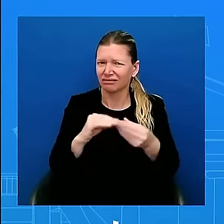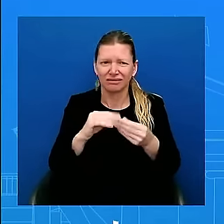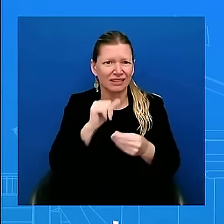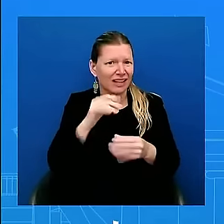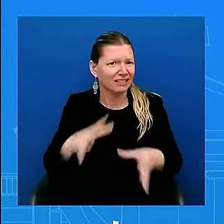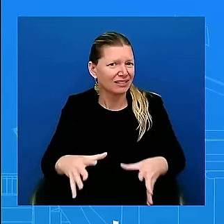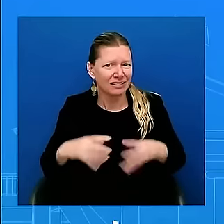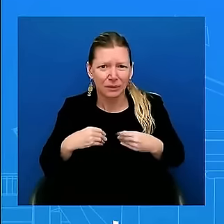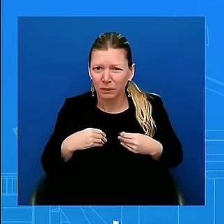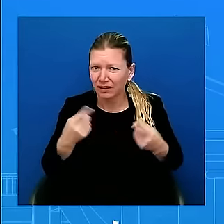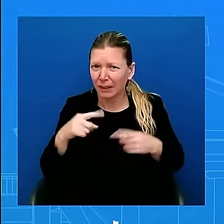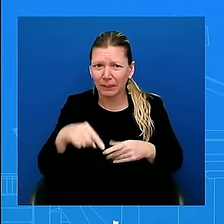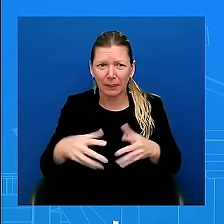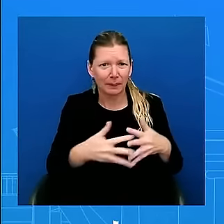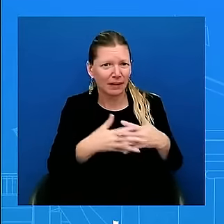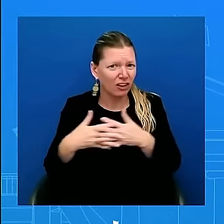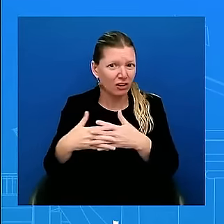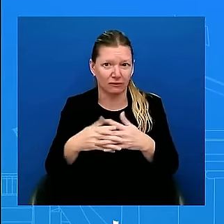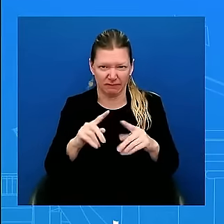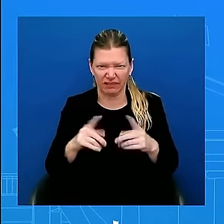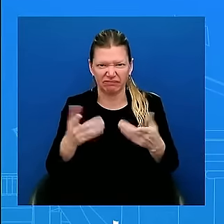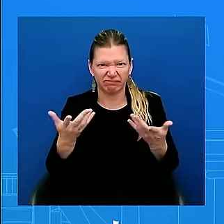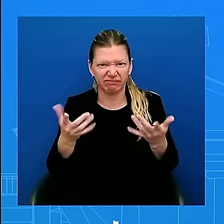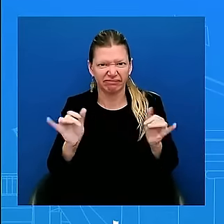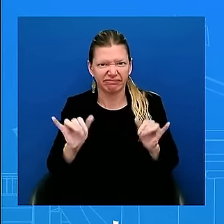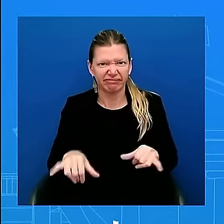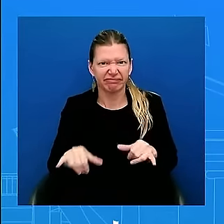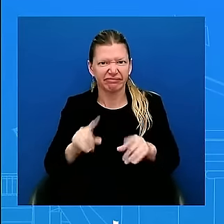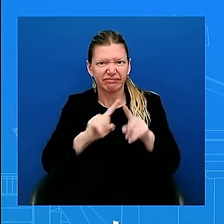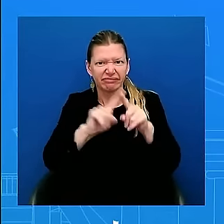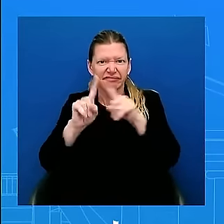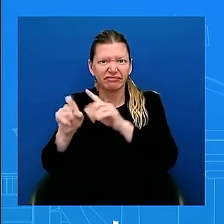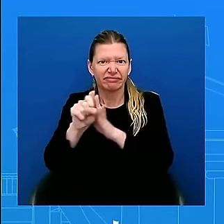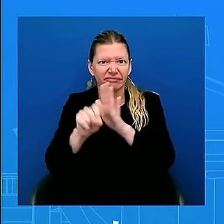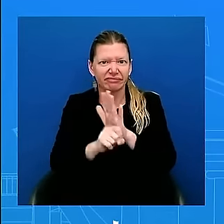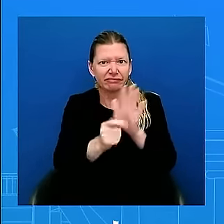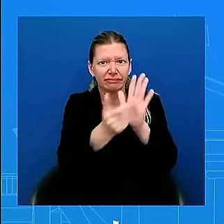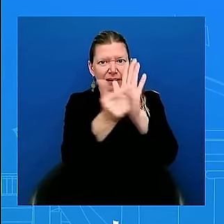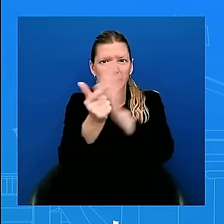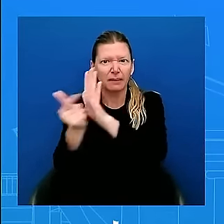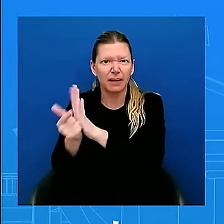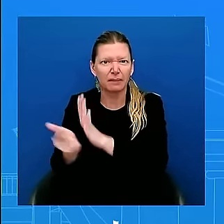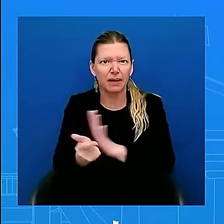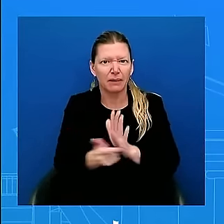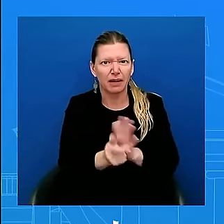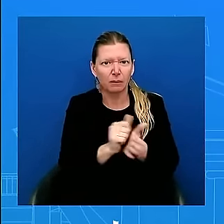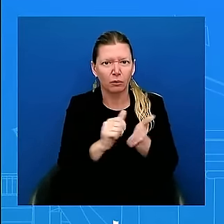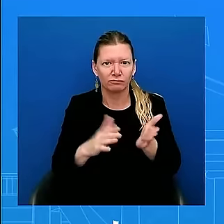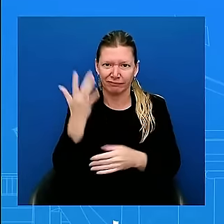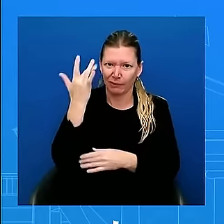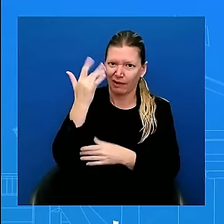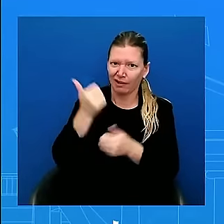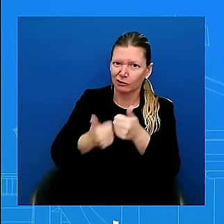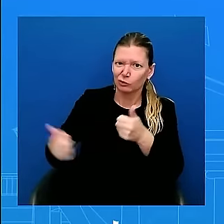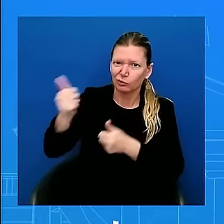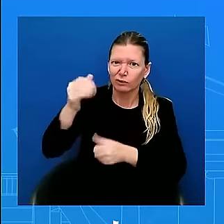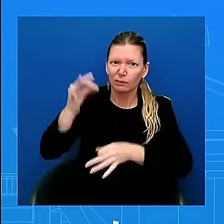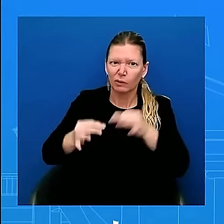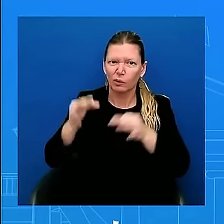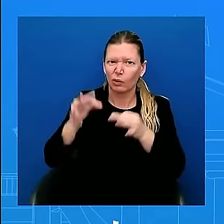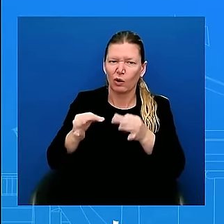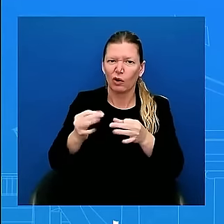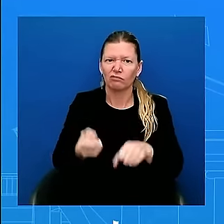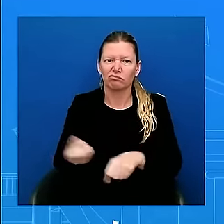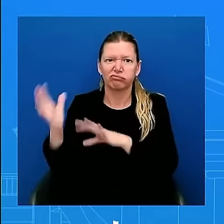Supreme Court overturned Roe v. Wade. And it's not stopping at the state level. Republican elected officials in Congress have